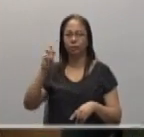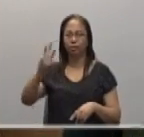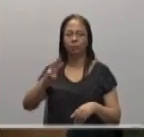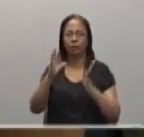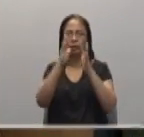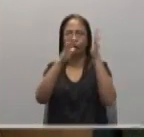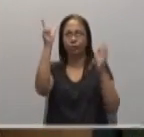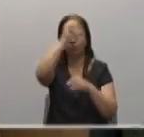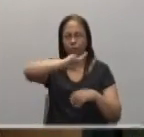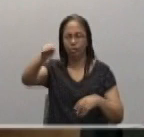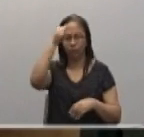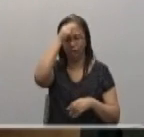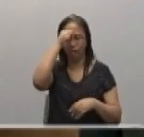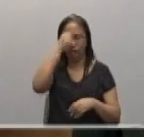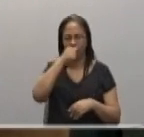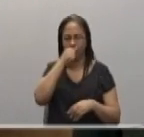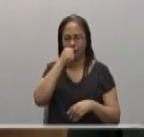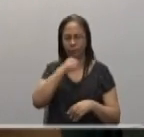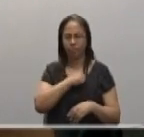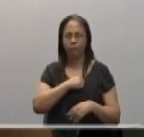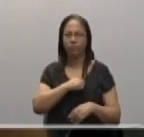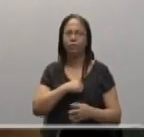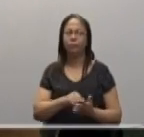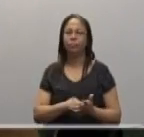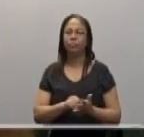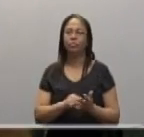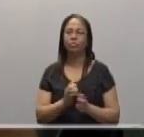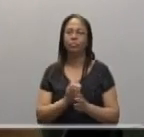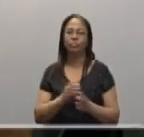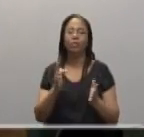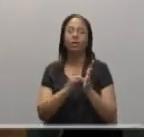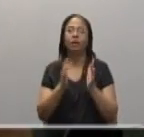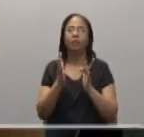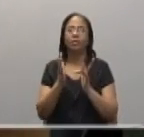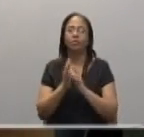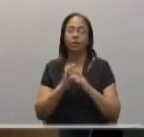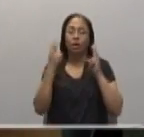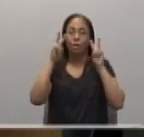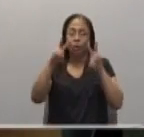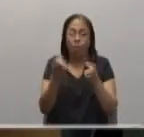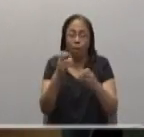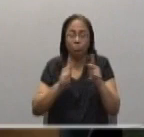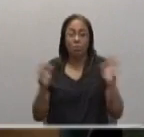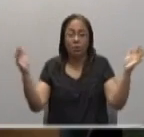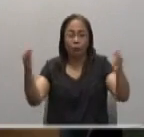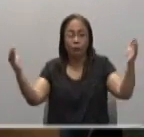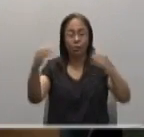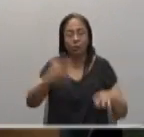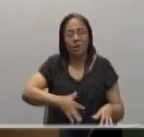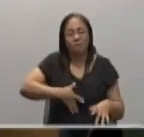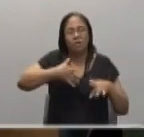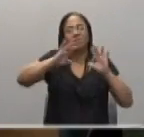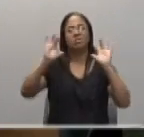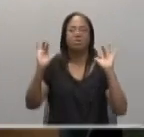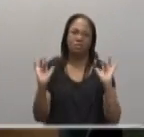Matthew. According to you, Lord. When Jesus saw the crowds, he felt sorry for